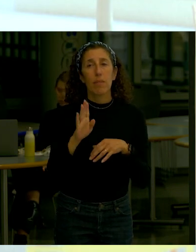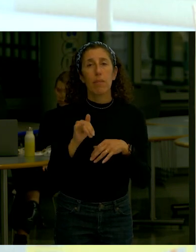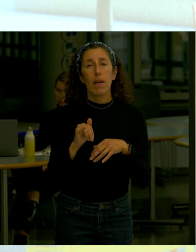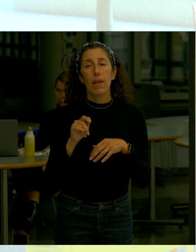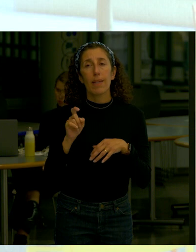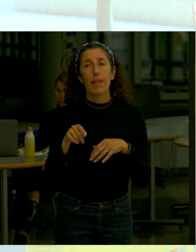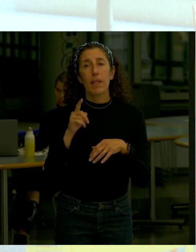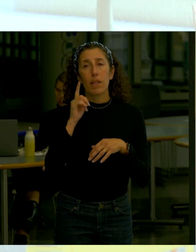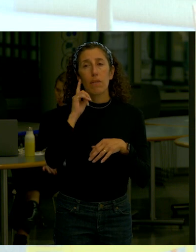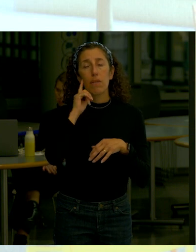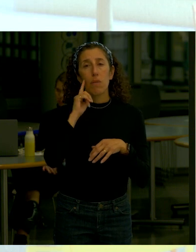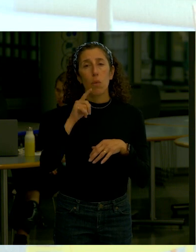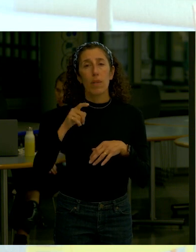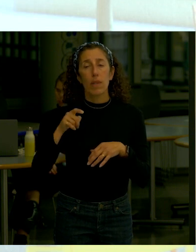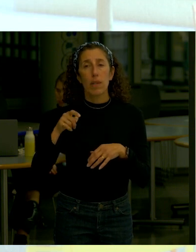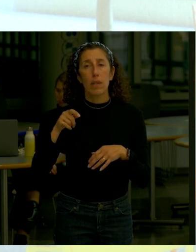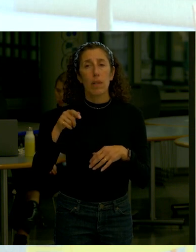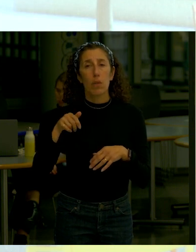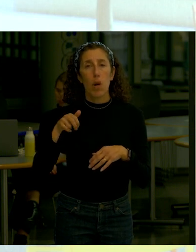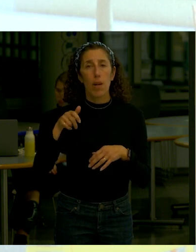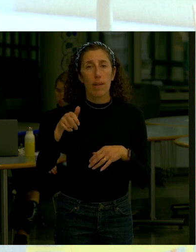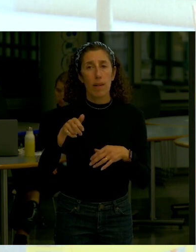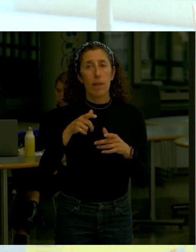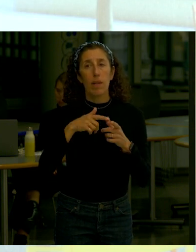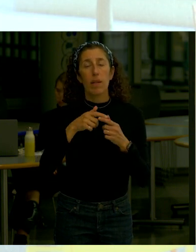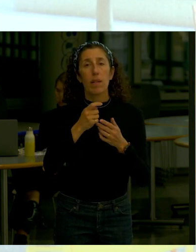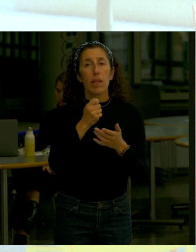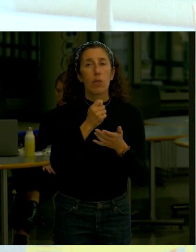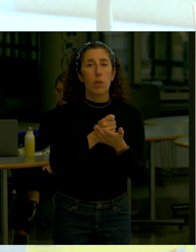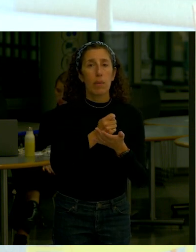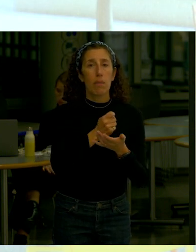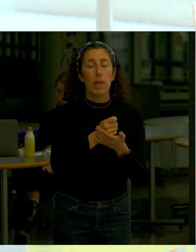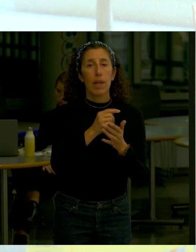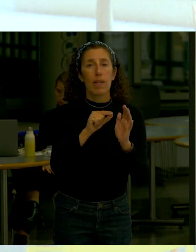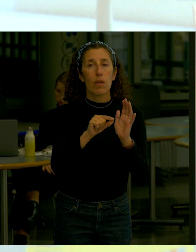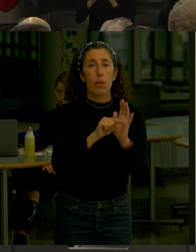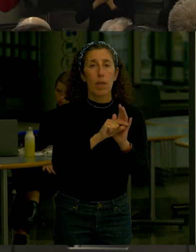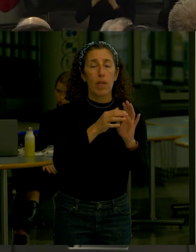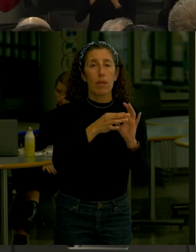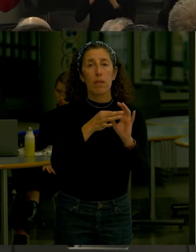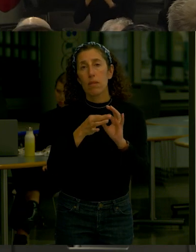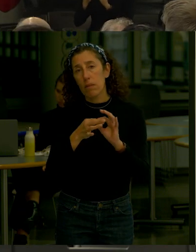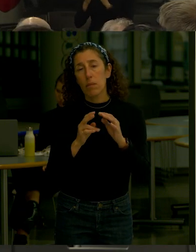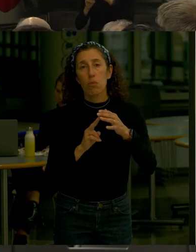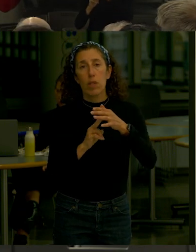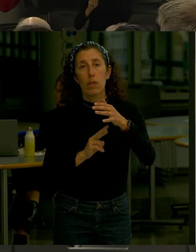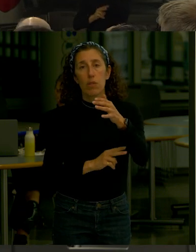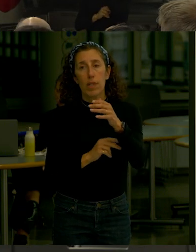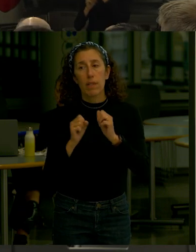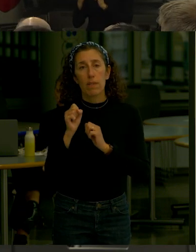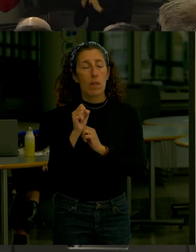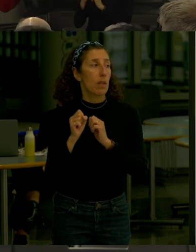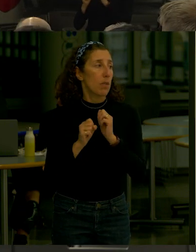And then the treatment at the grade Is defined then by the location of the bridging structure So we had this conversation